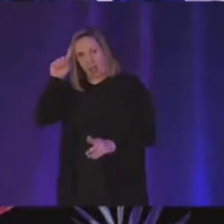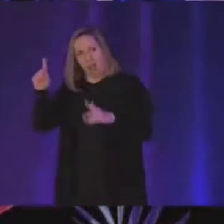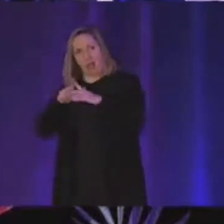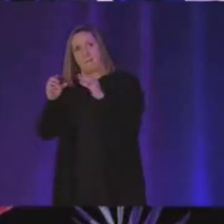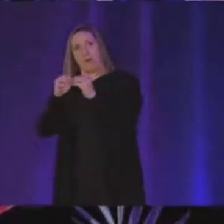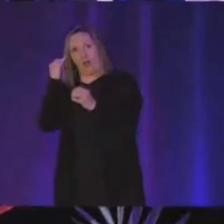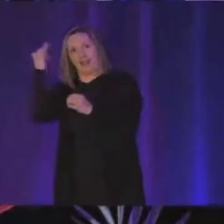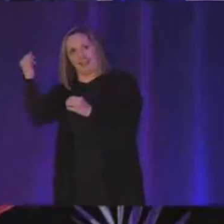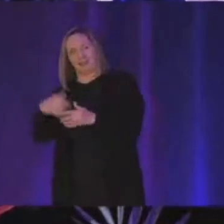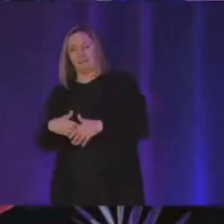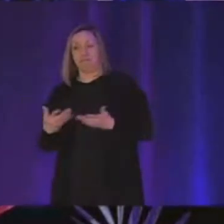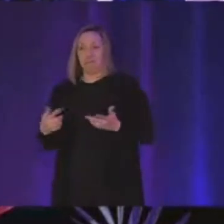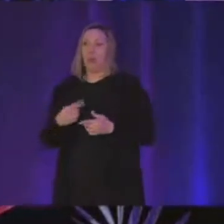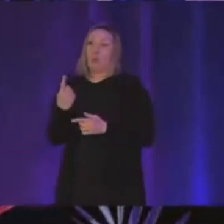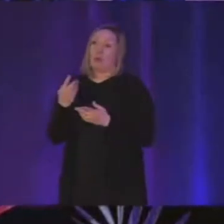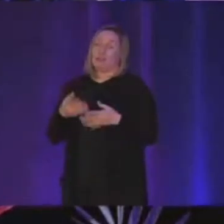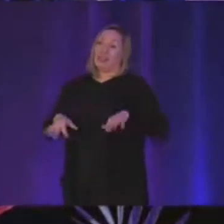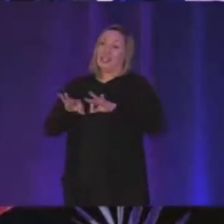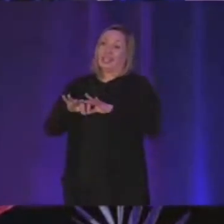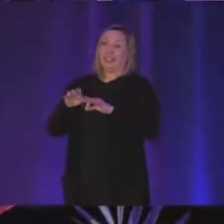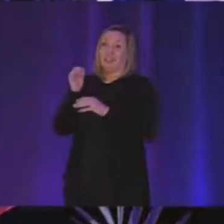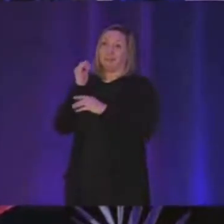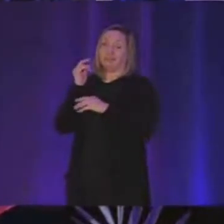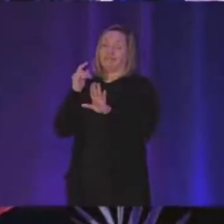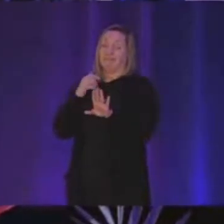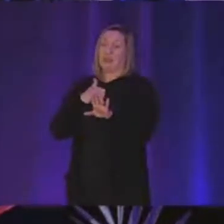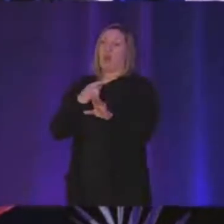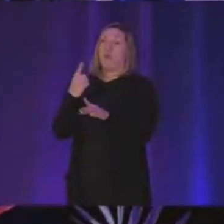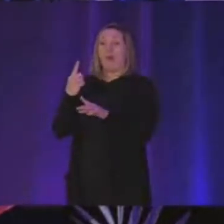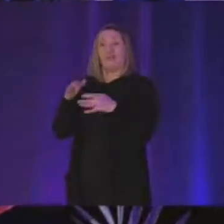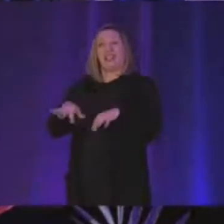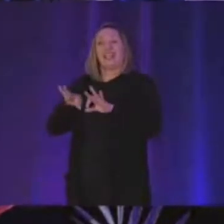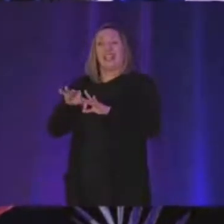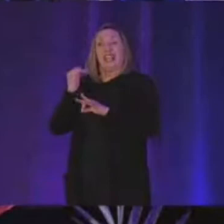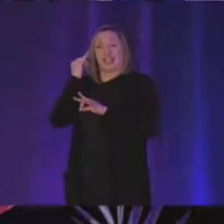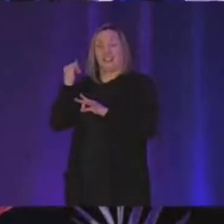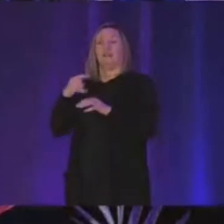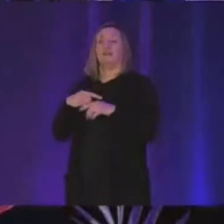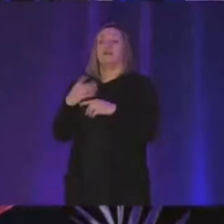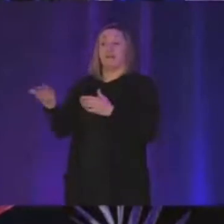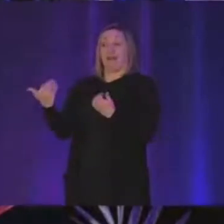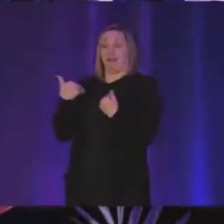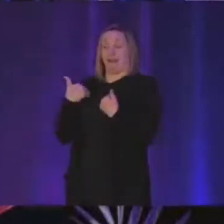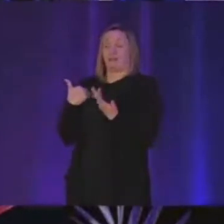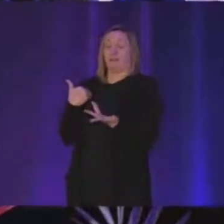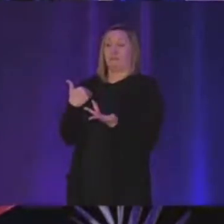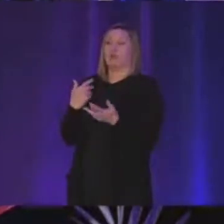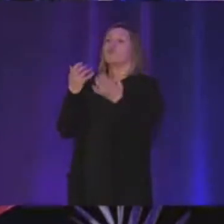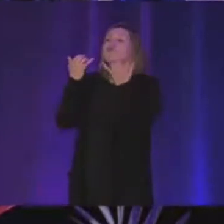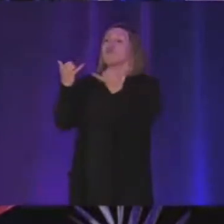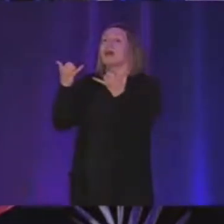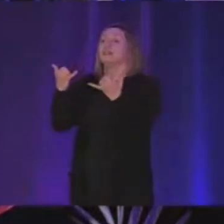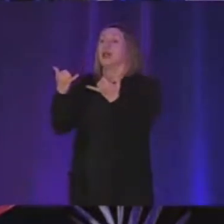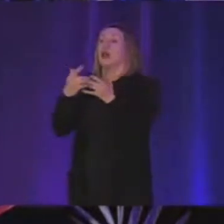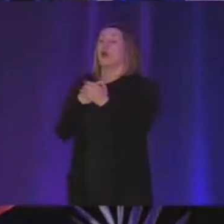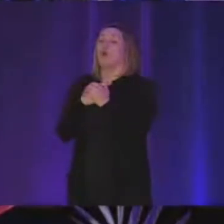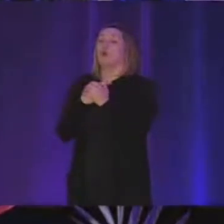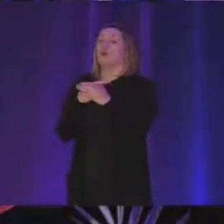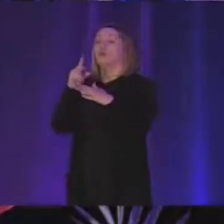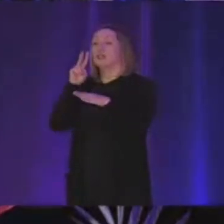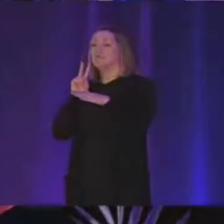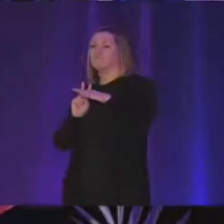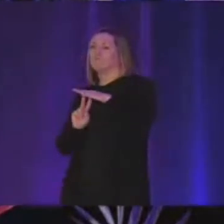of the uh key ideas i'm sorry one of the key ideas that they had is uh right now what we're doing is predicting